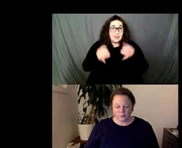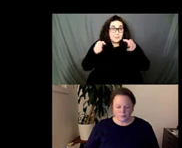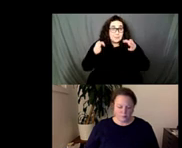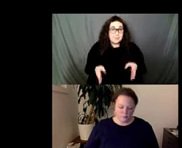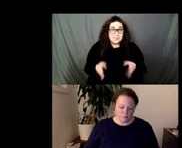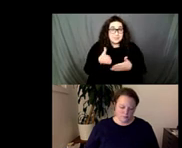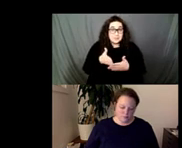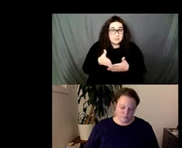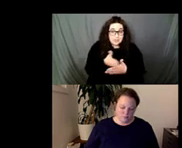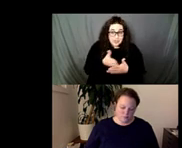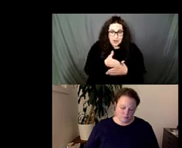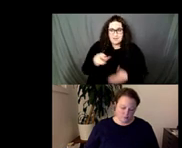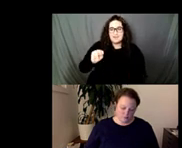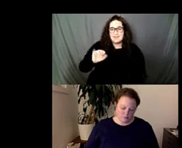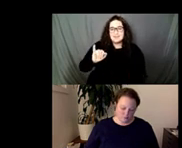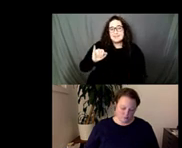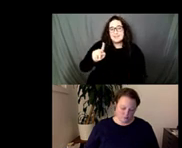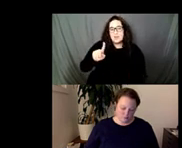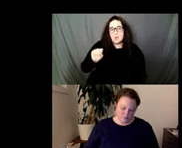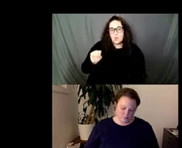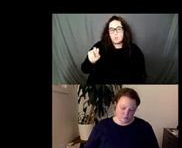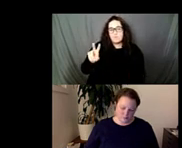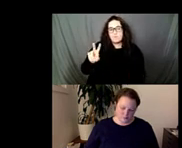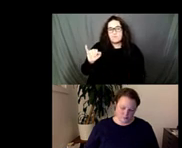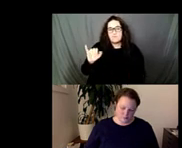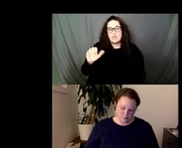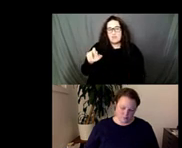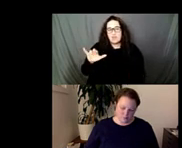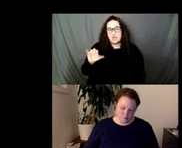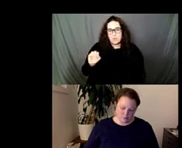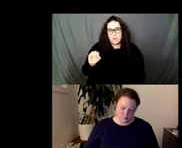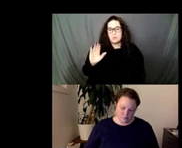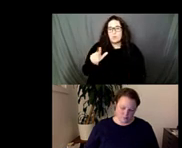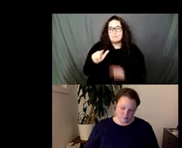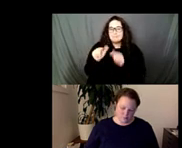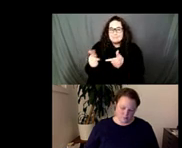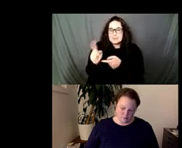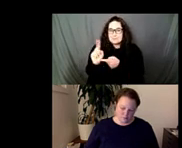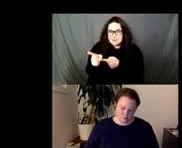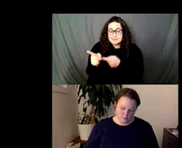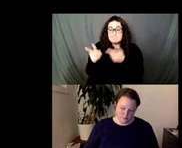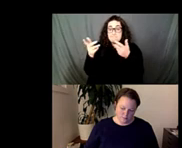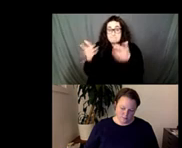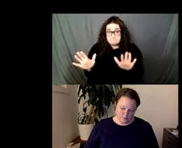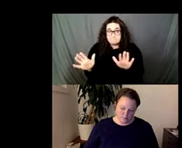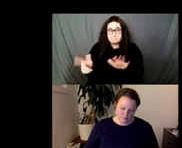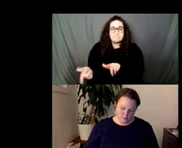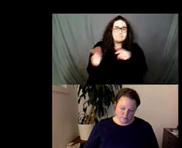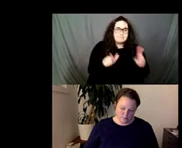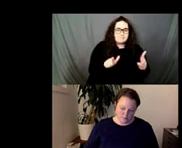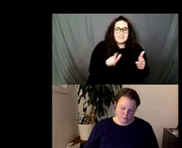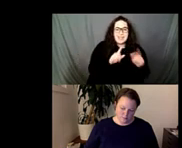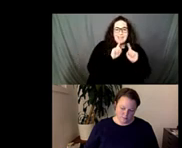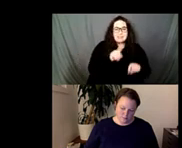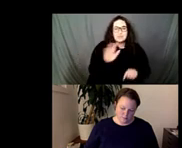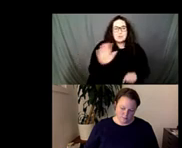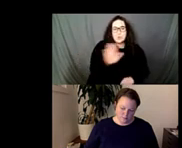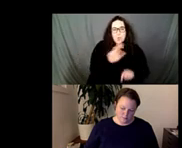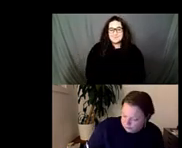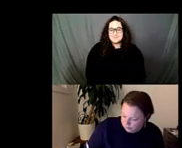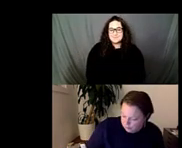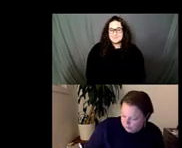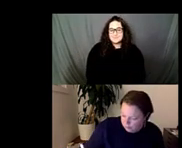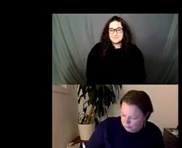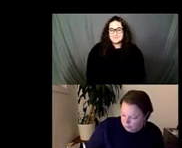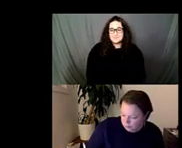i'll hand the mic over to him for just a moment um and then we'll turn to some of our questions that are in the question and